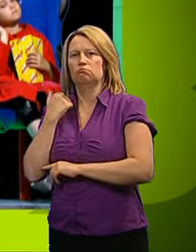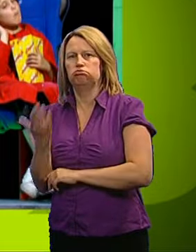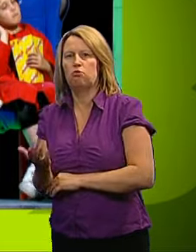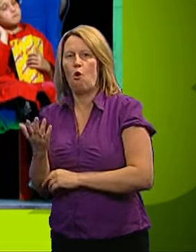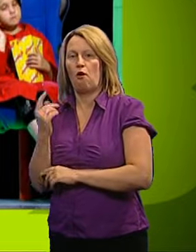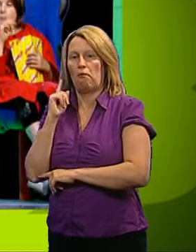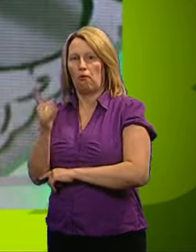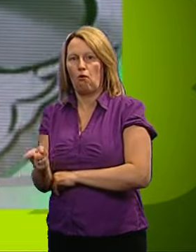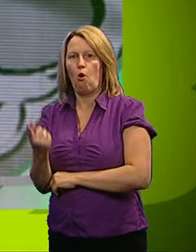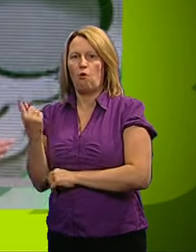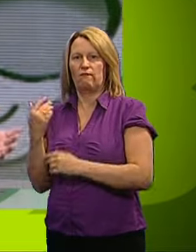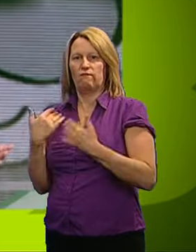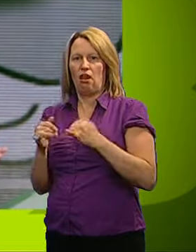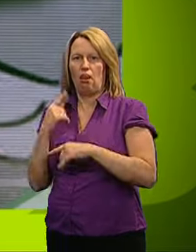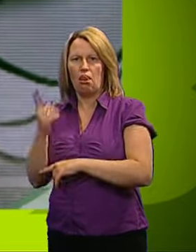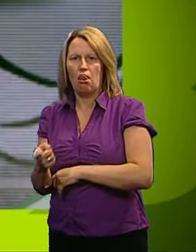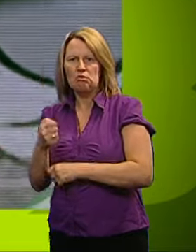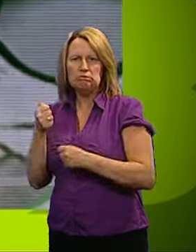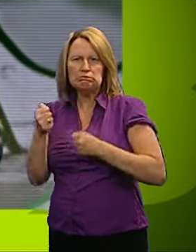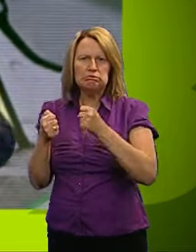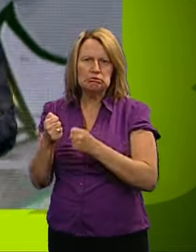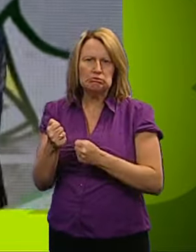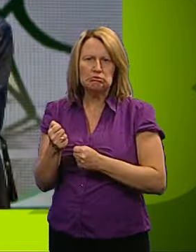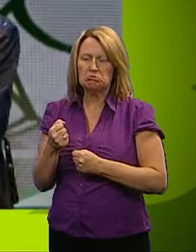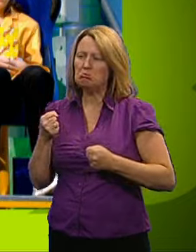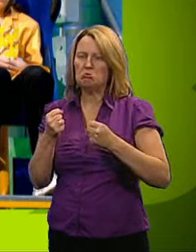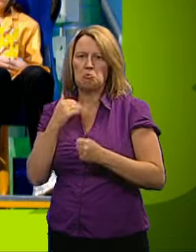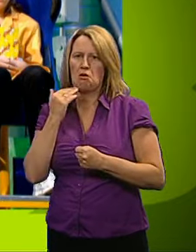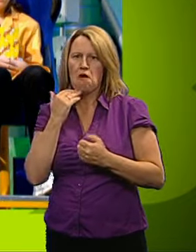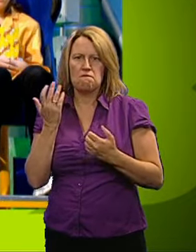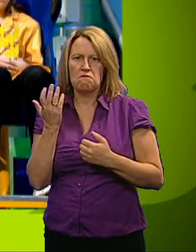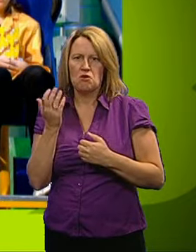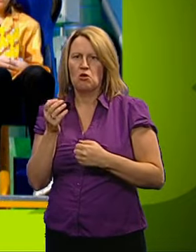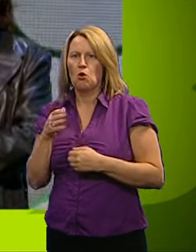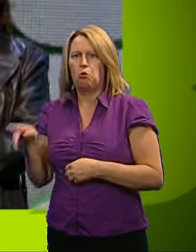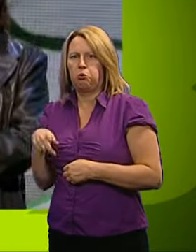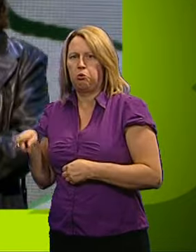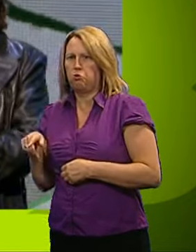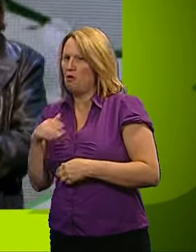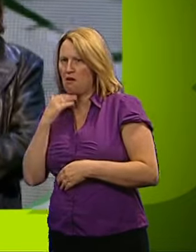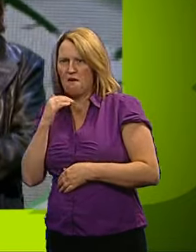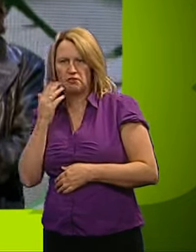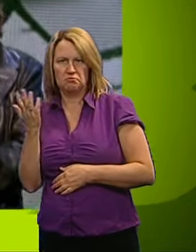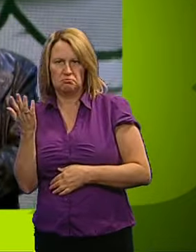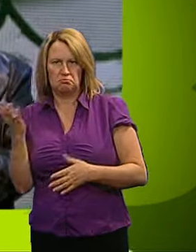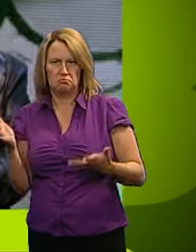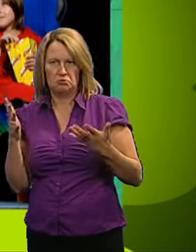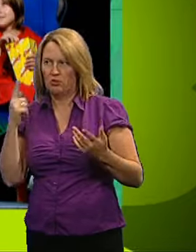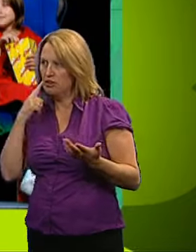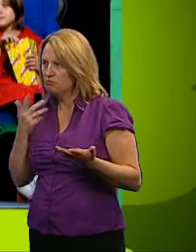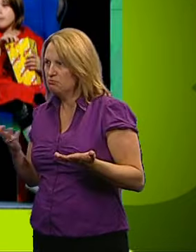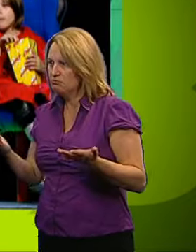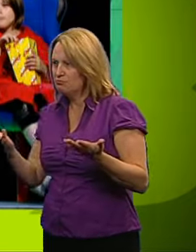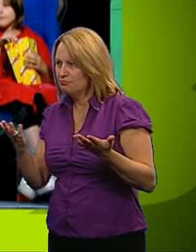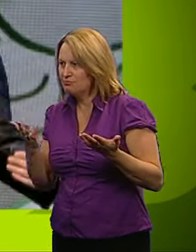failing to knock it over. Punch power wasn't enough. We saw wind power wasn't enough. Will water power do it? Will that be able to